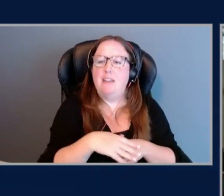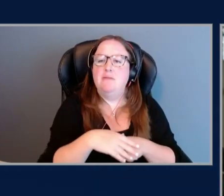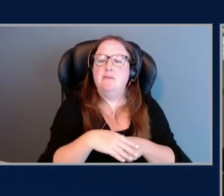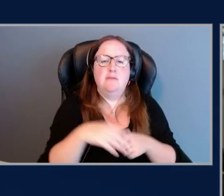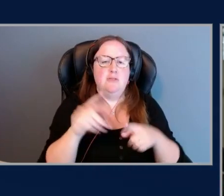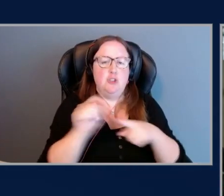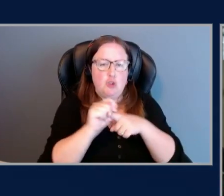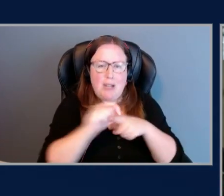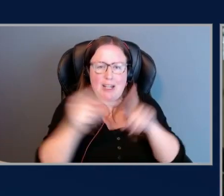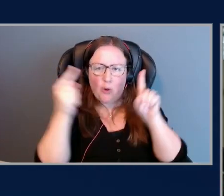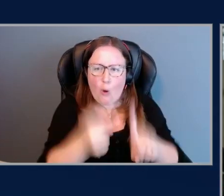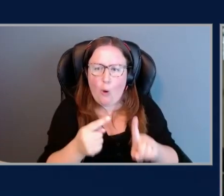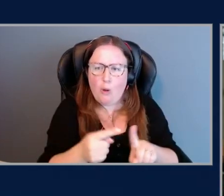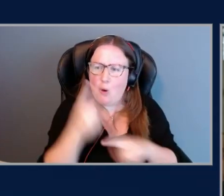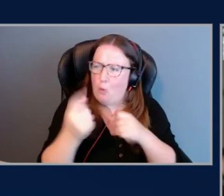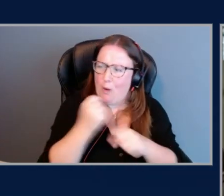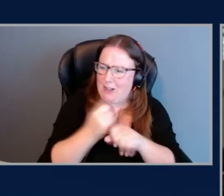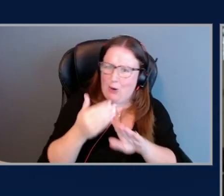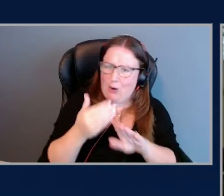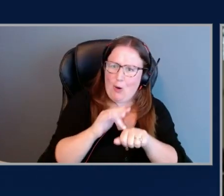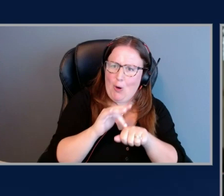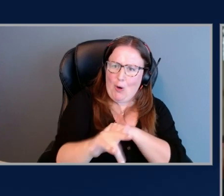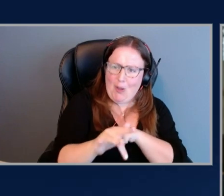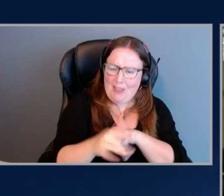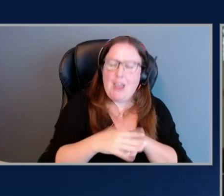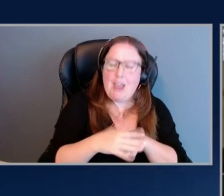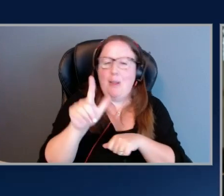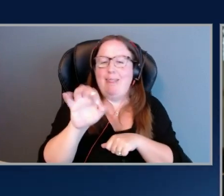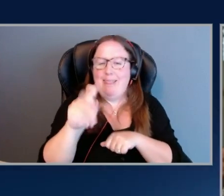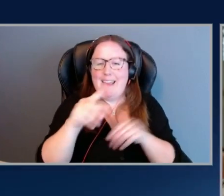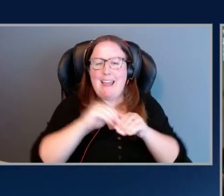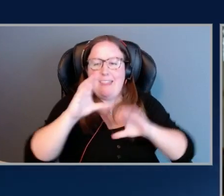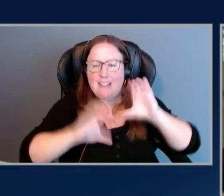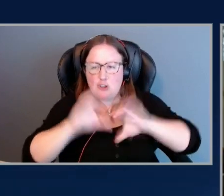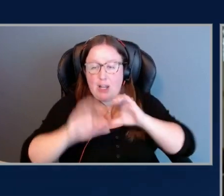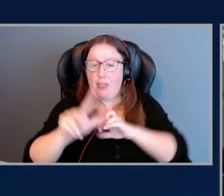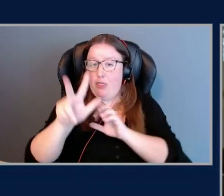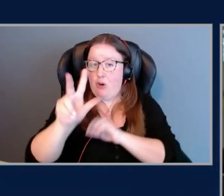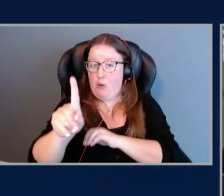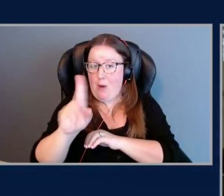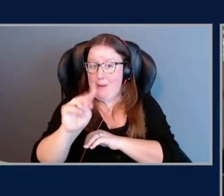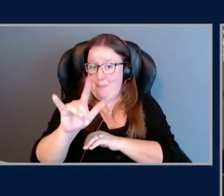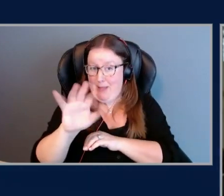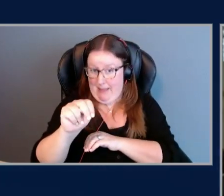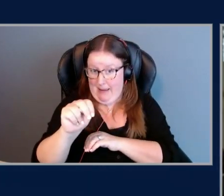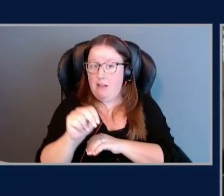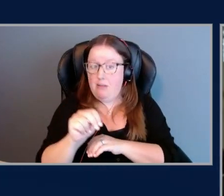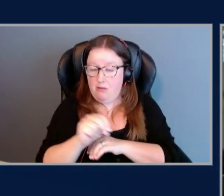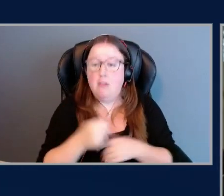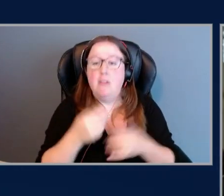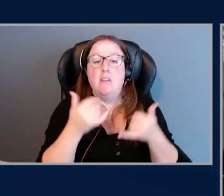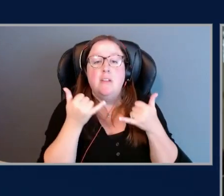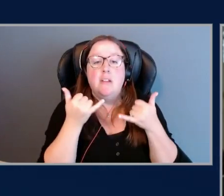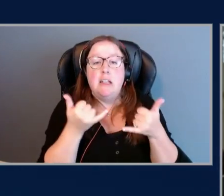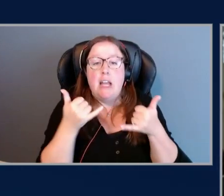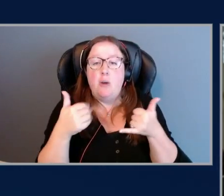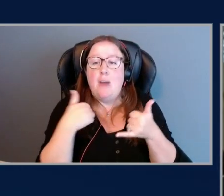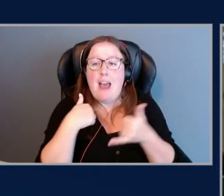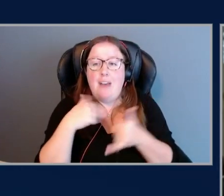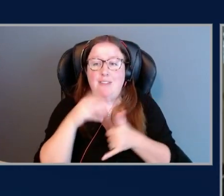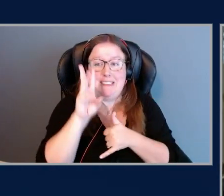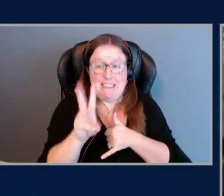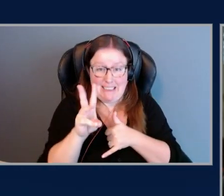almost year early. There's a blog post about that. We'll get that link in the chat. We're at 31 million and counting. And we have now six